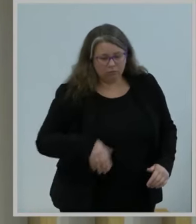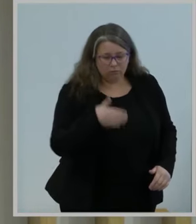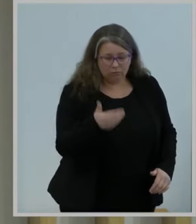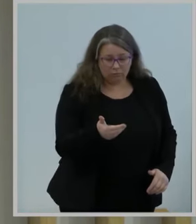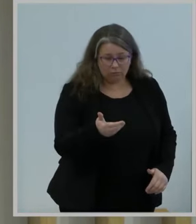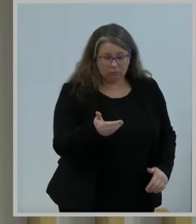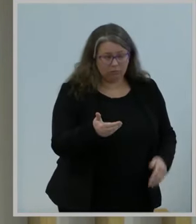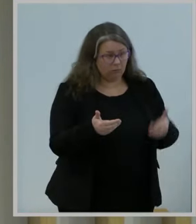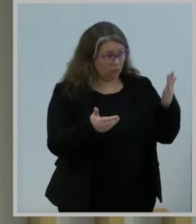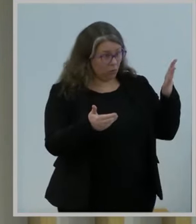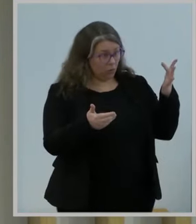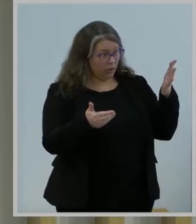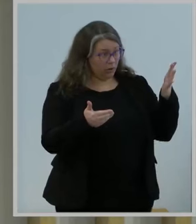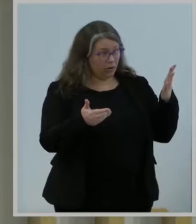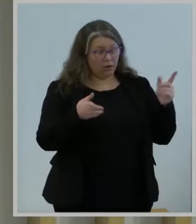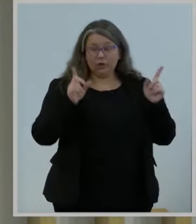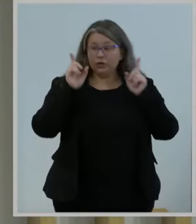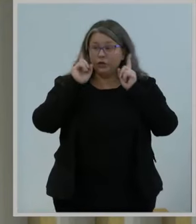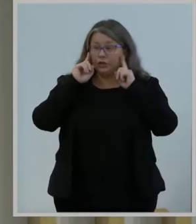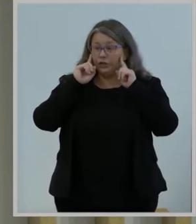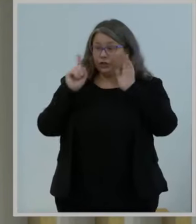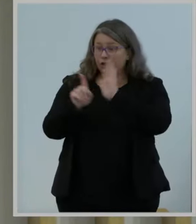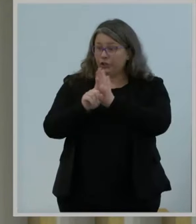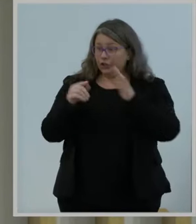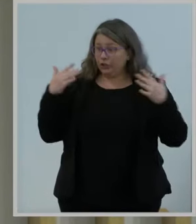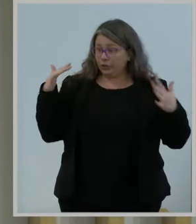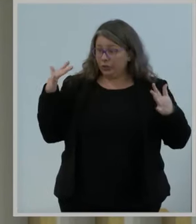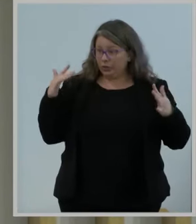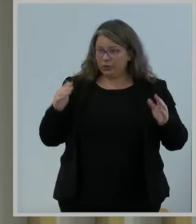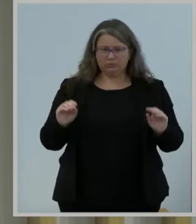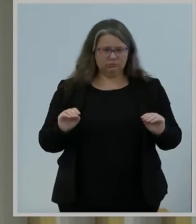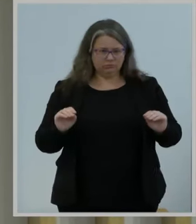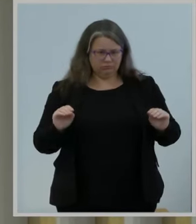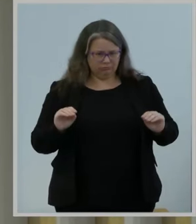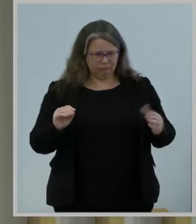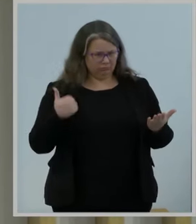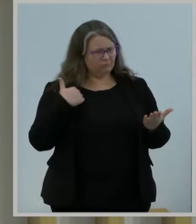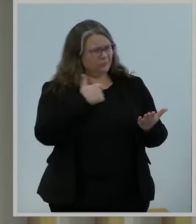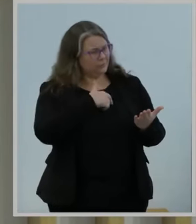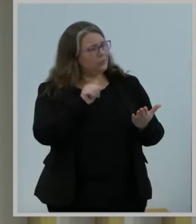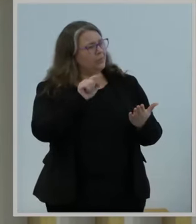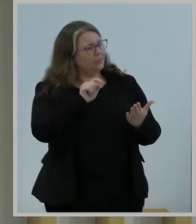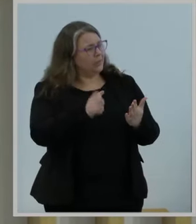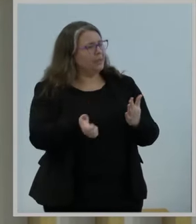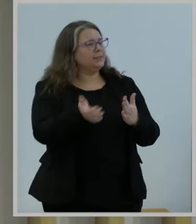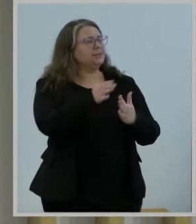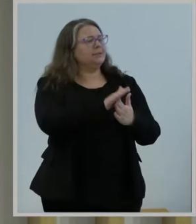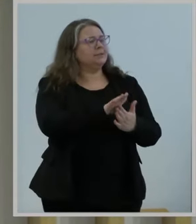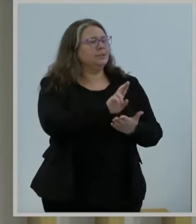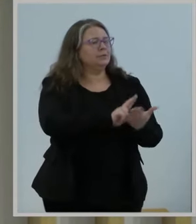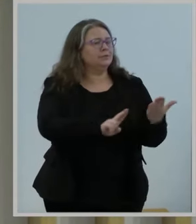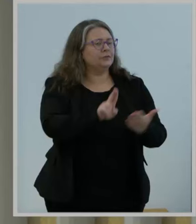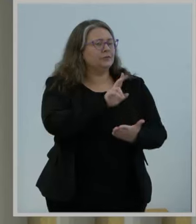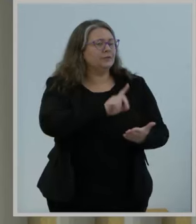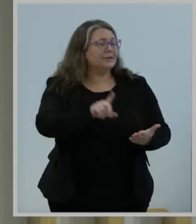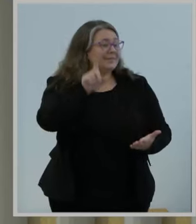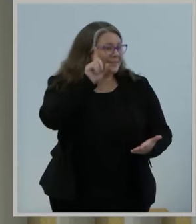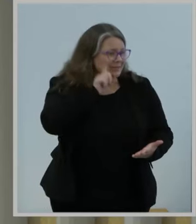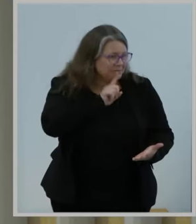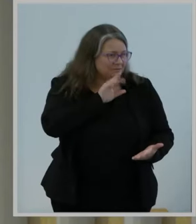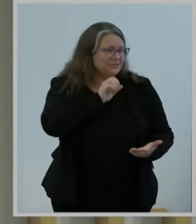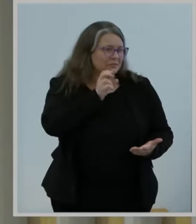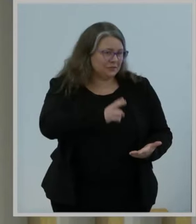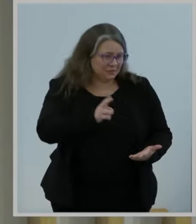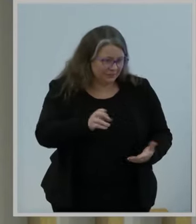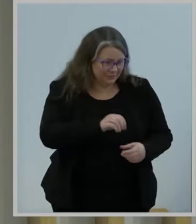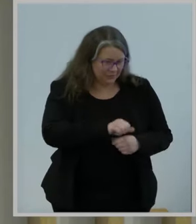premier school for the deaf, after all, but because these special alerts have a distinctive vibration. It was a reminder